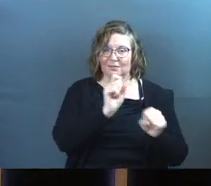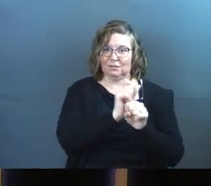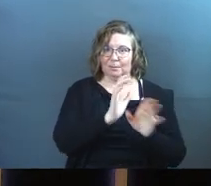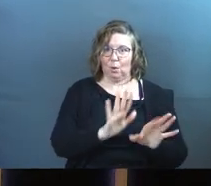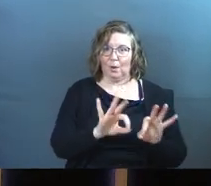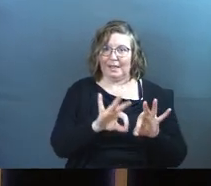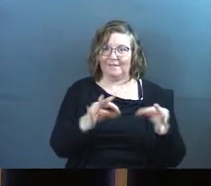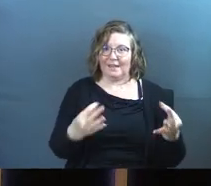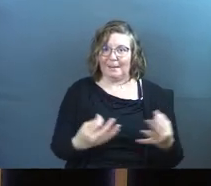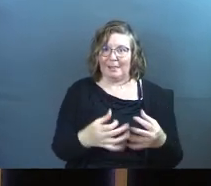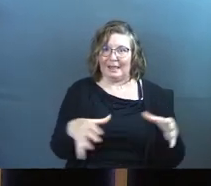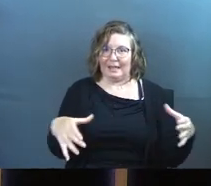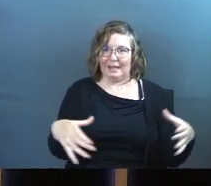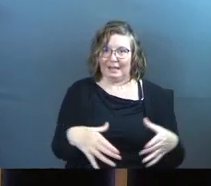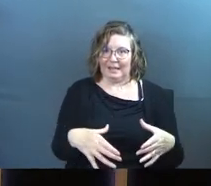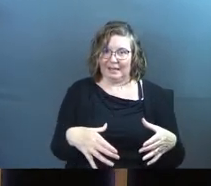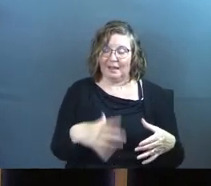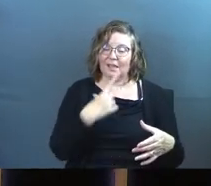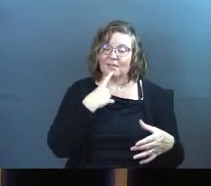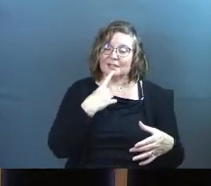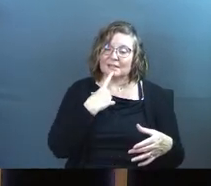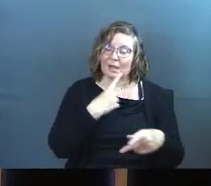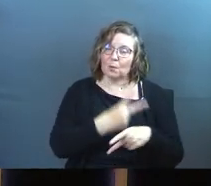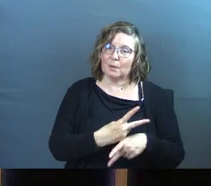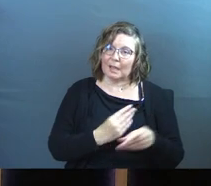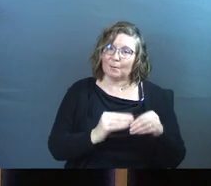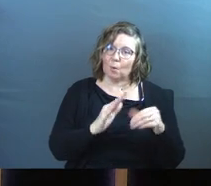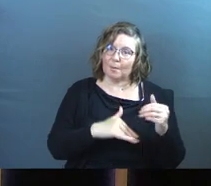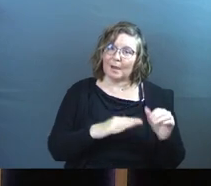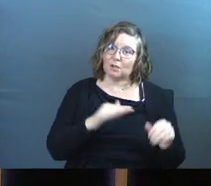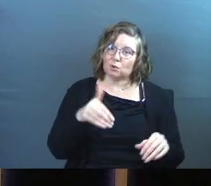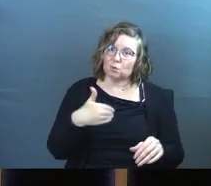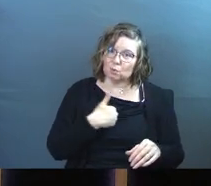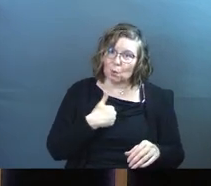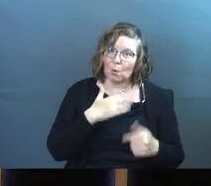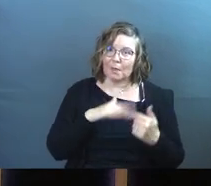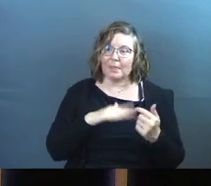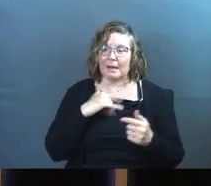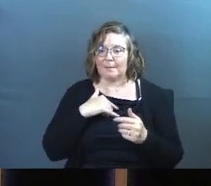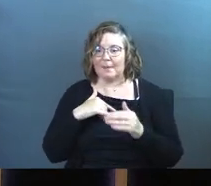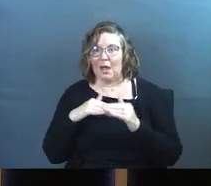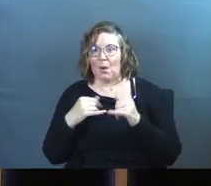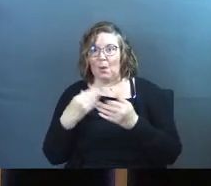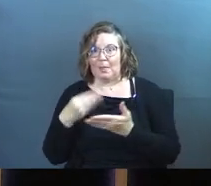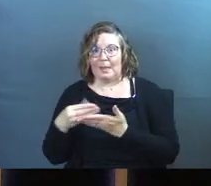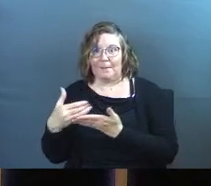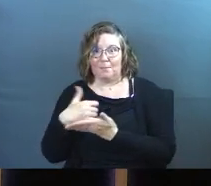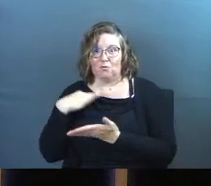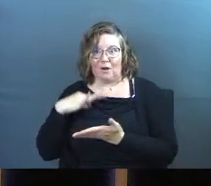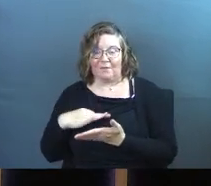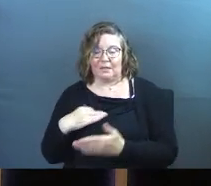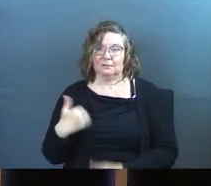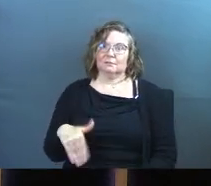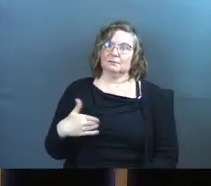family. And they're saying, we care more about your soul than we care about the bottom line. Whoa.